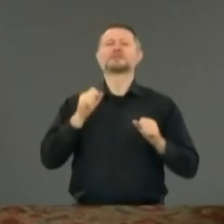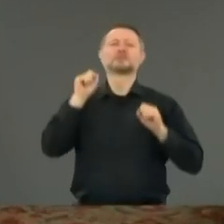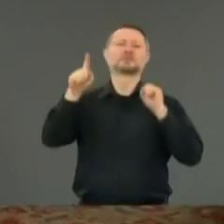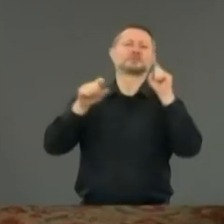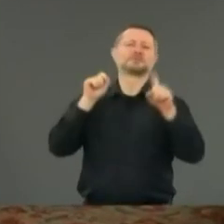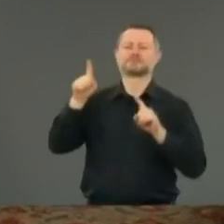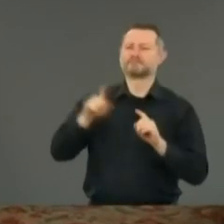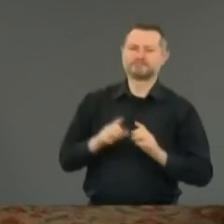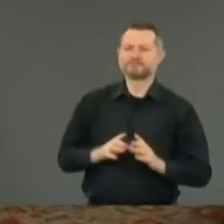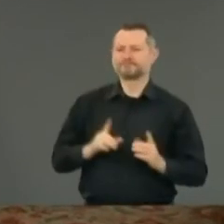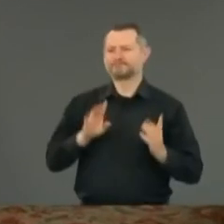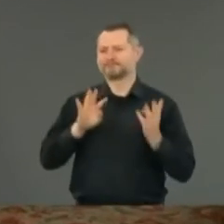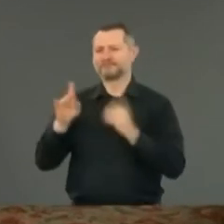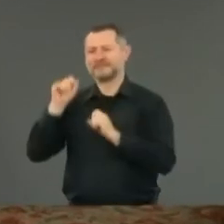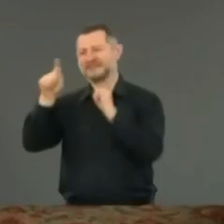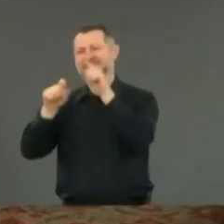tomorrow. We'll have questions about child violence.